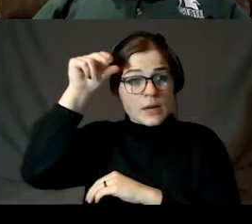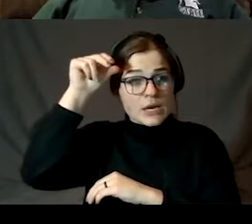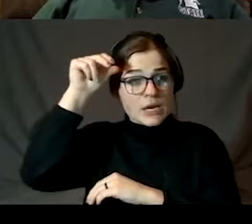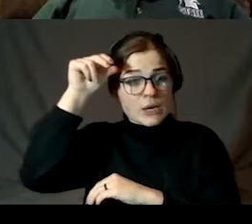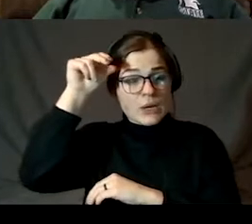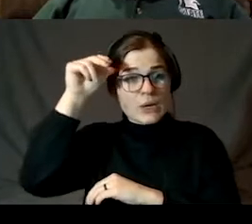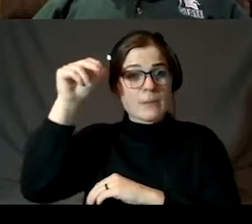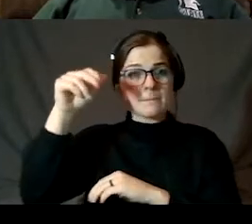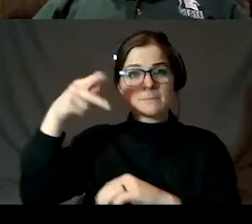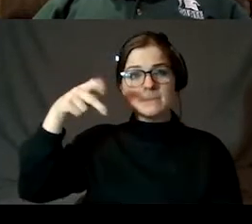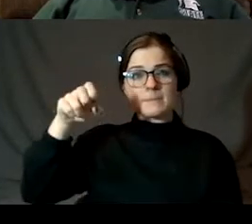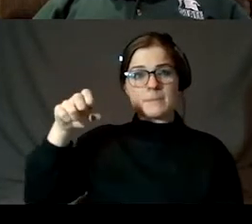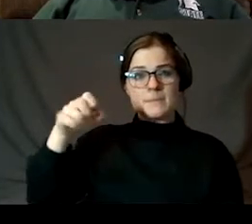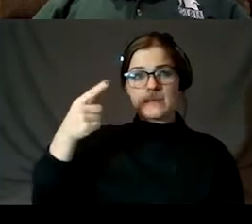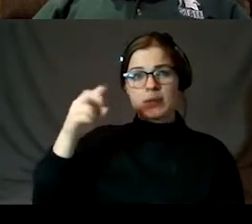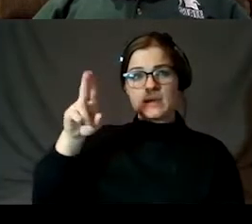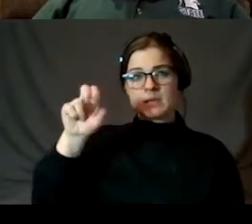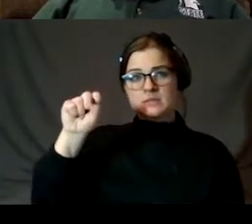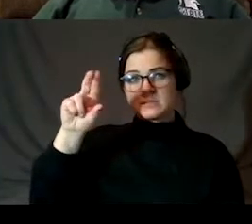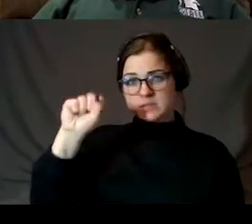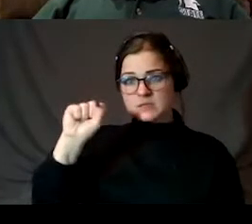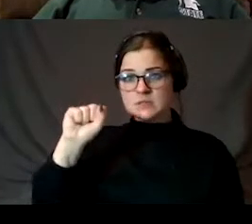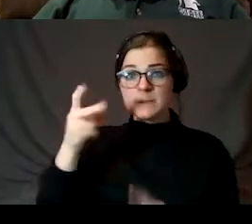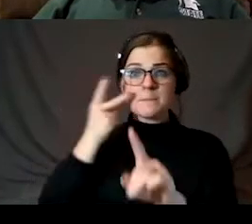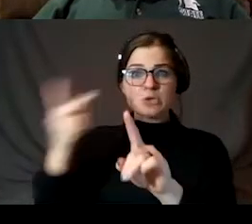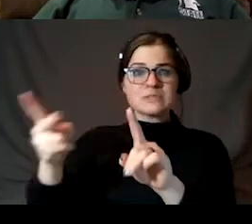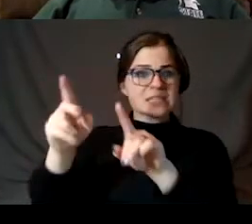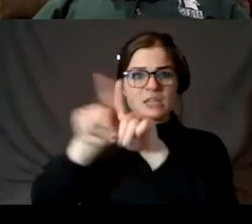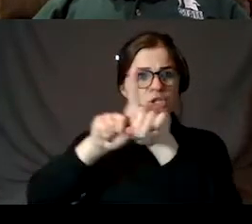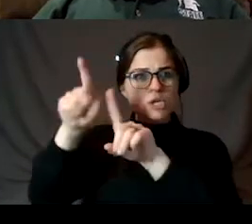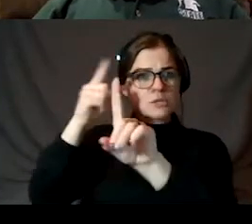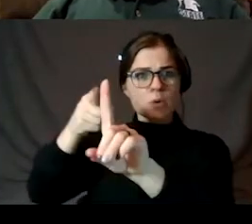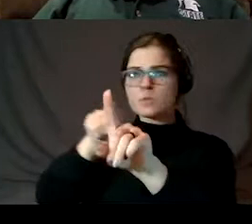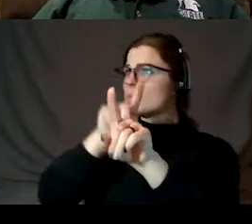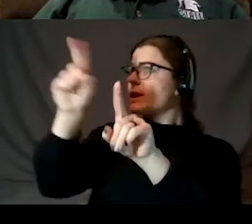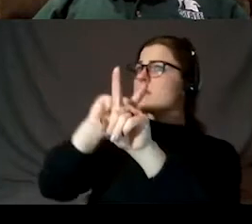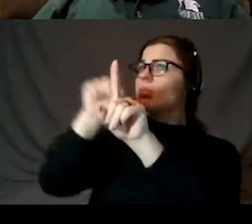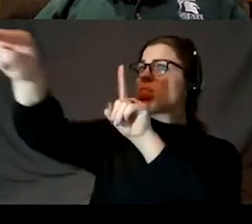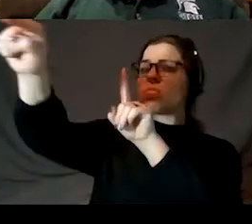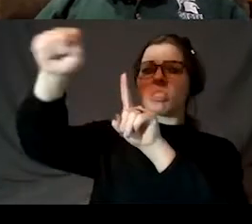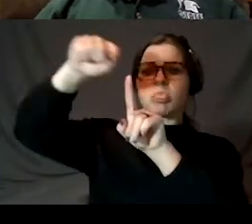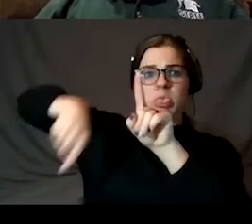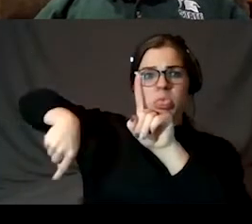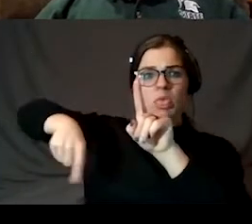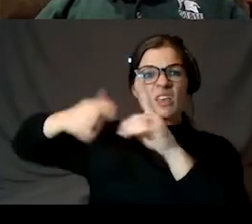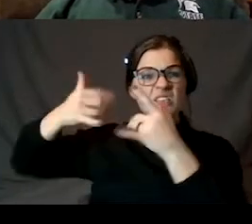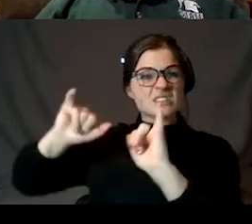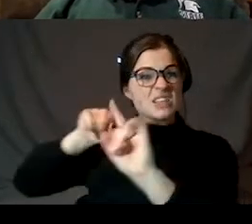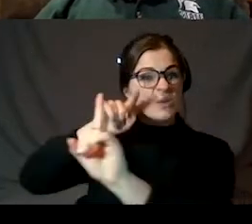now. And if you look at the pointed stars, they don't point to anything. They're still pointing to those stars, but